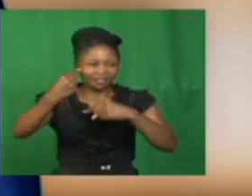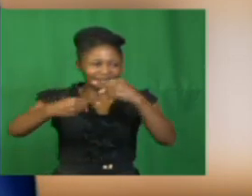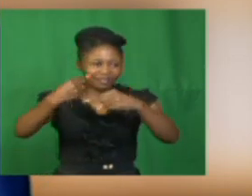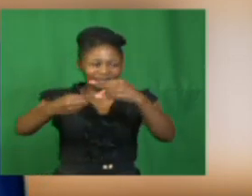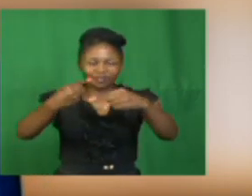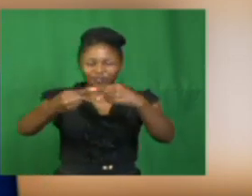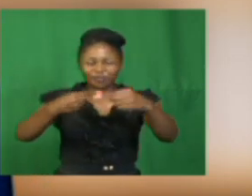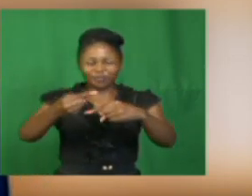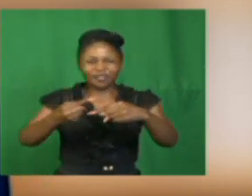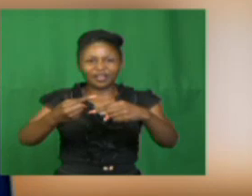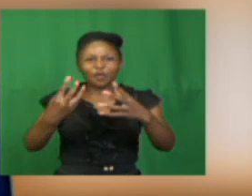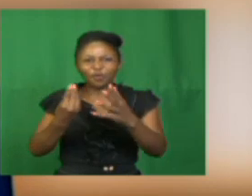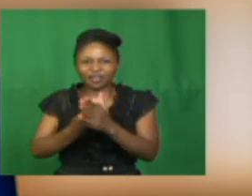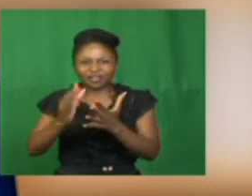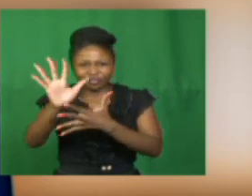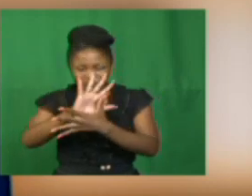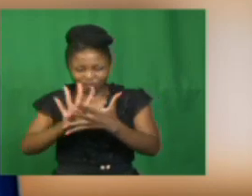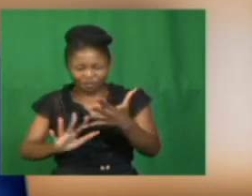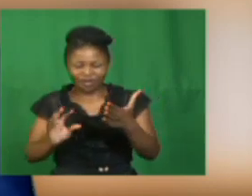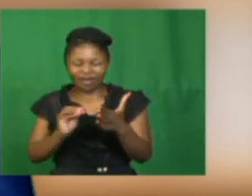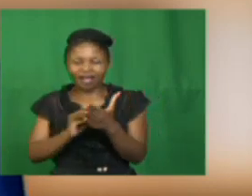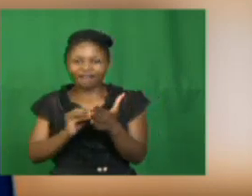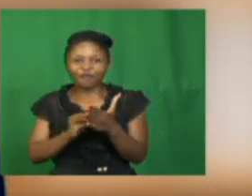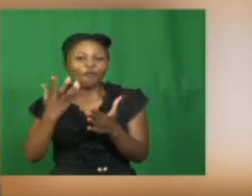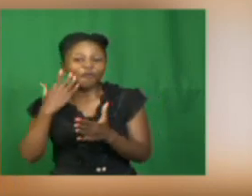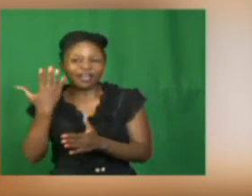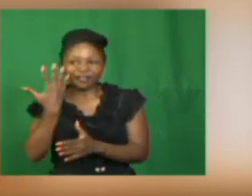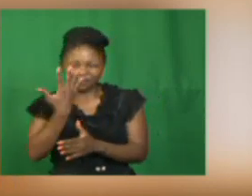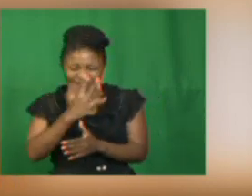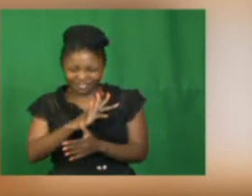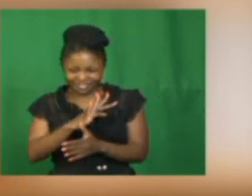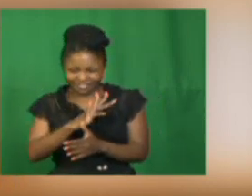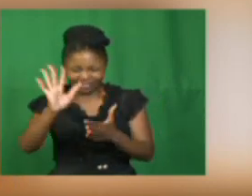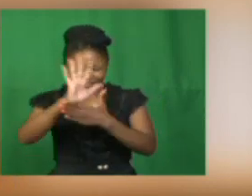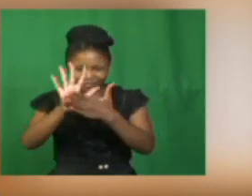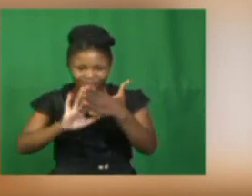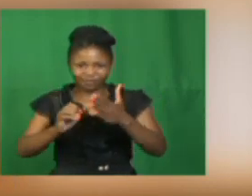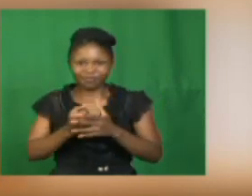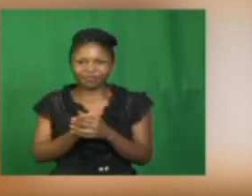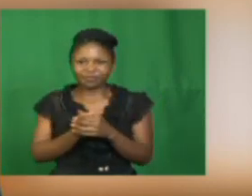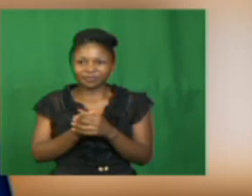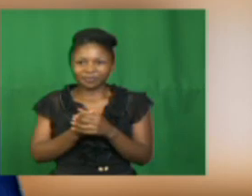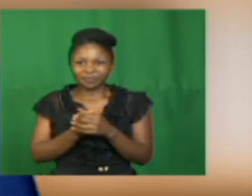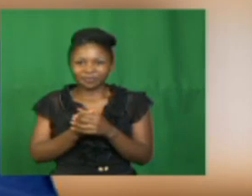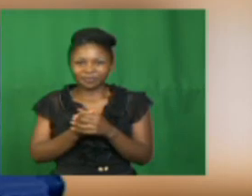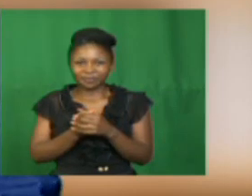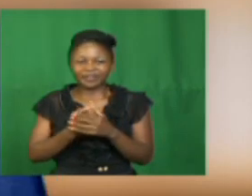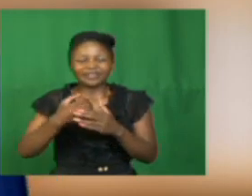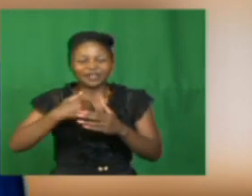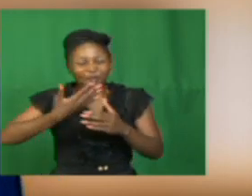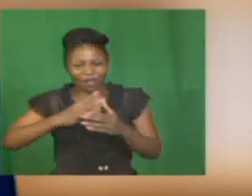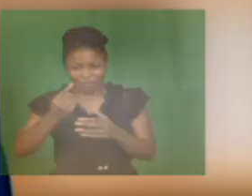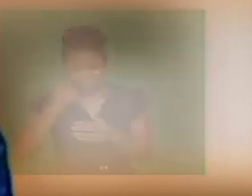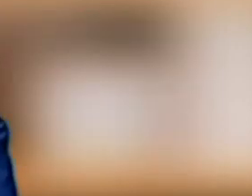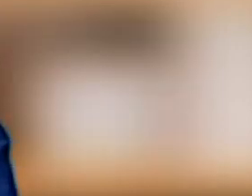through a certain story, so that after reading this story, we will be able to identify